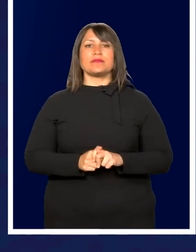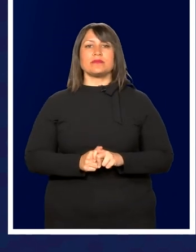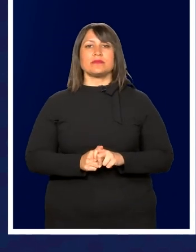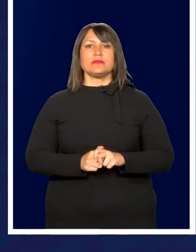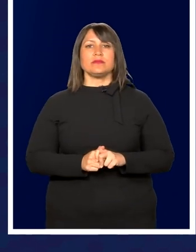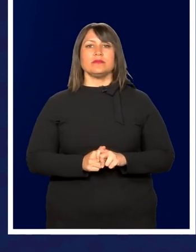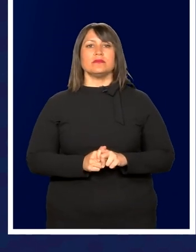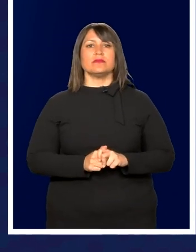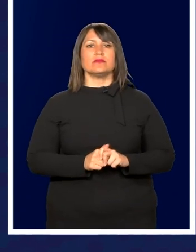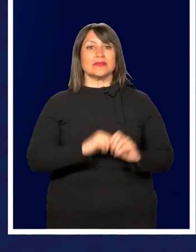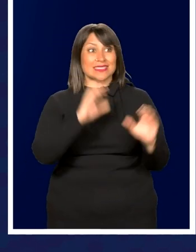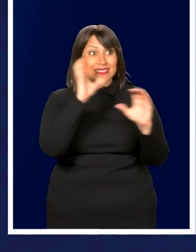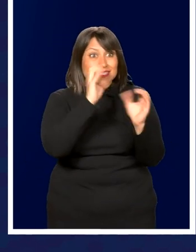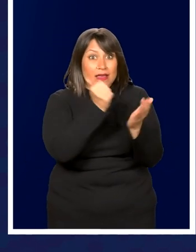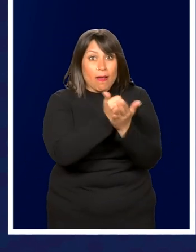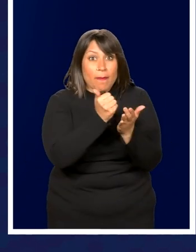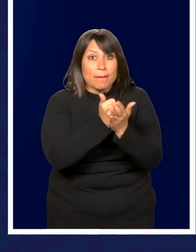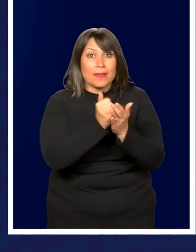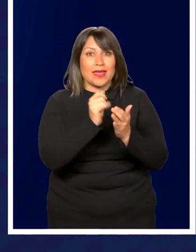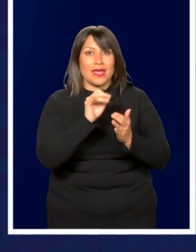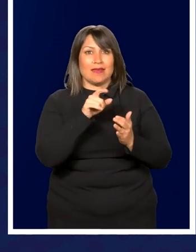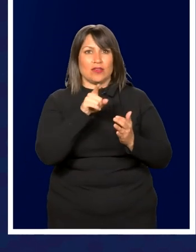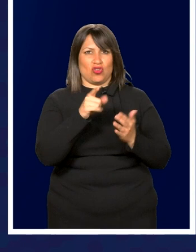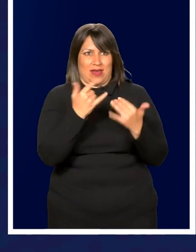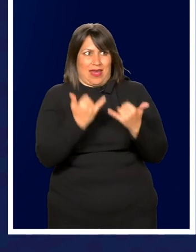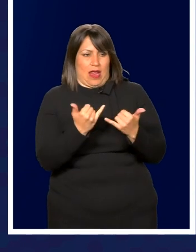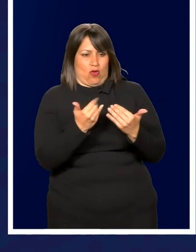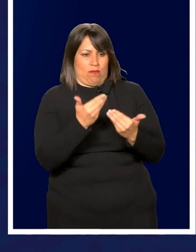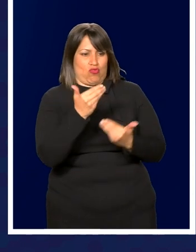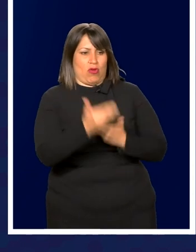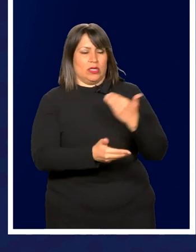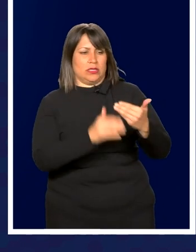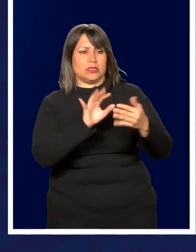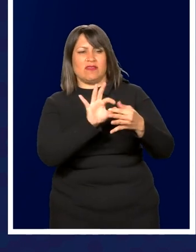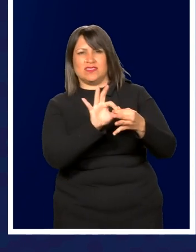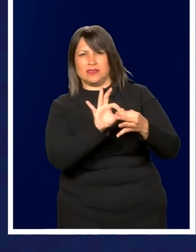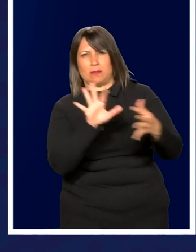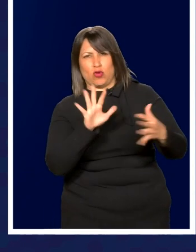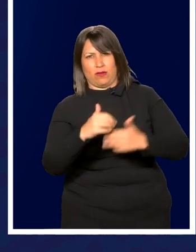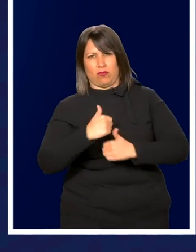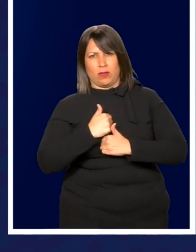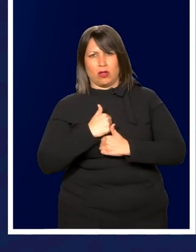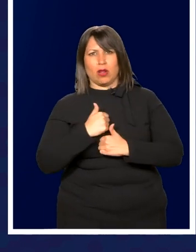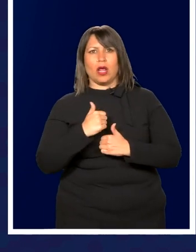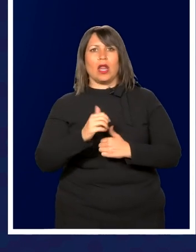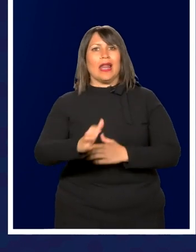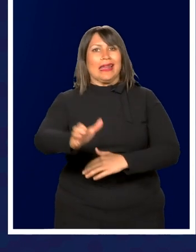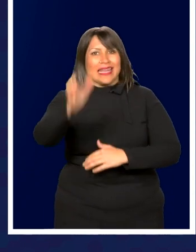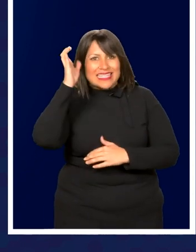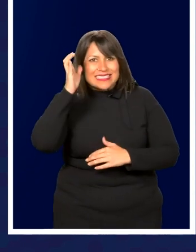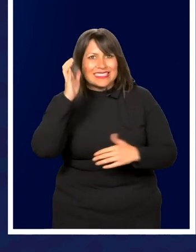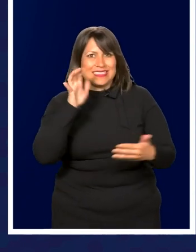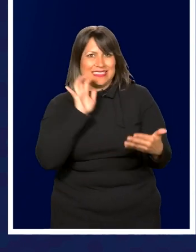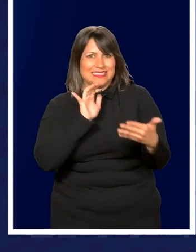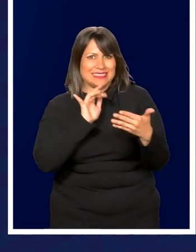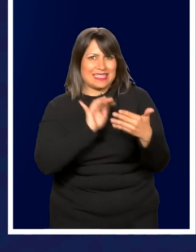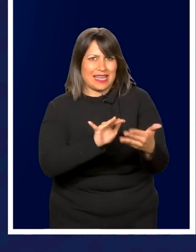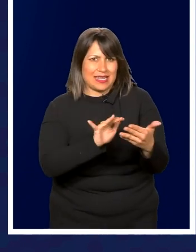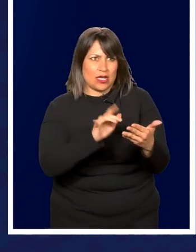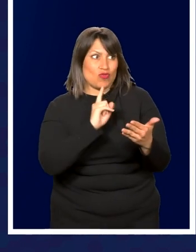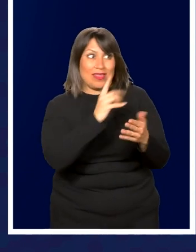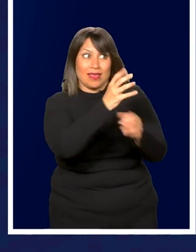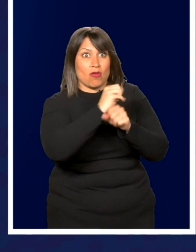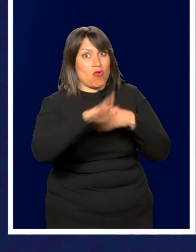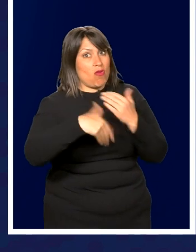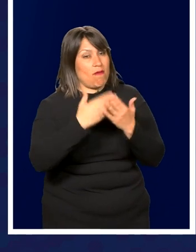Seek help. If you're now in the process of separating, listen and study and get all the information